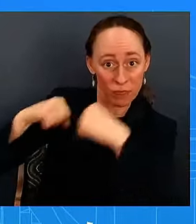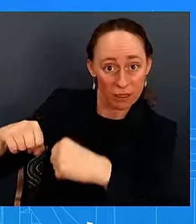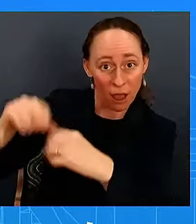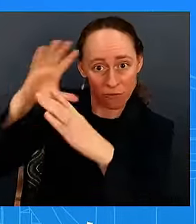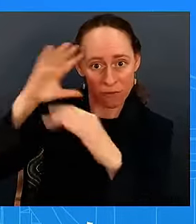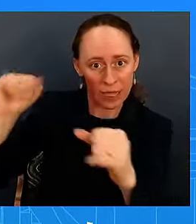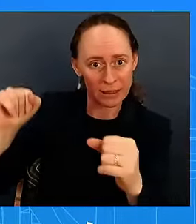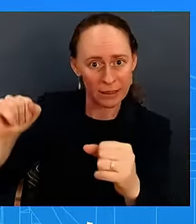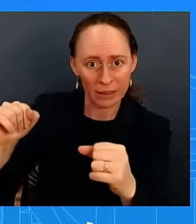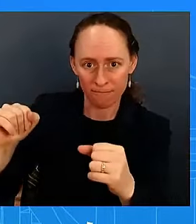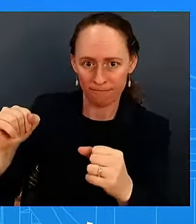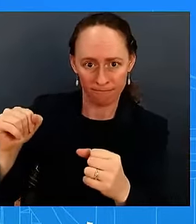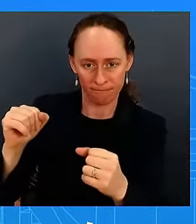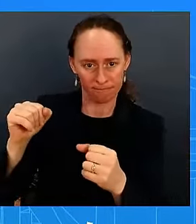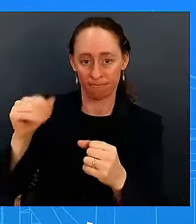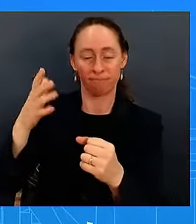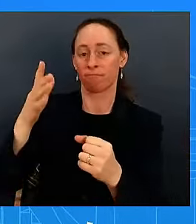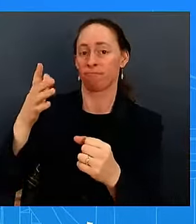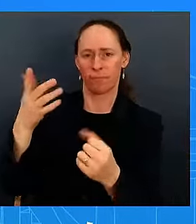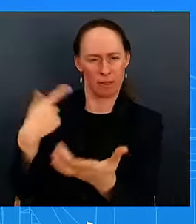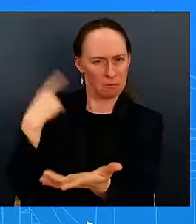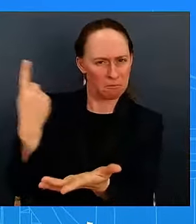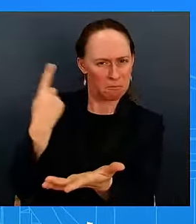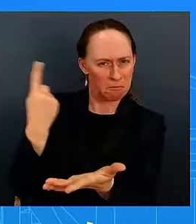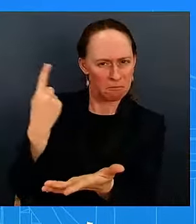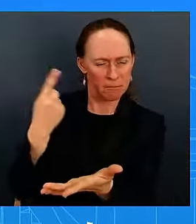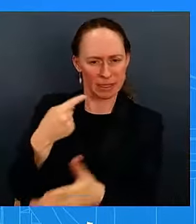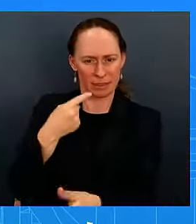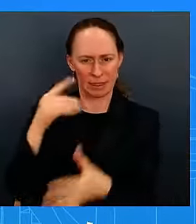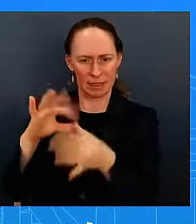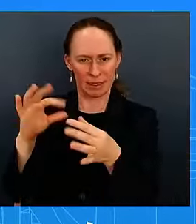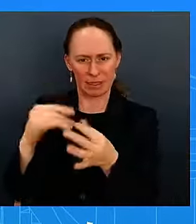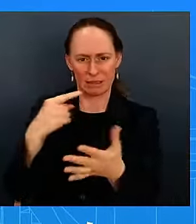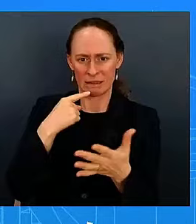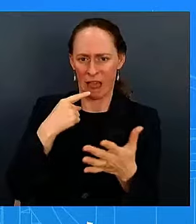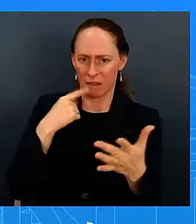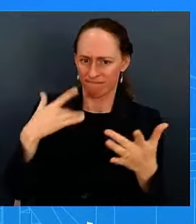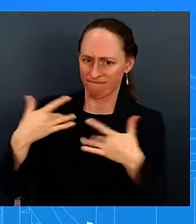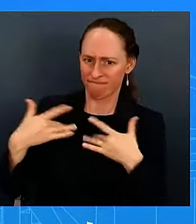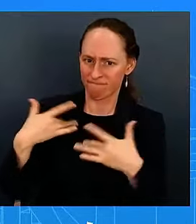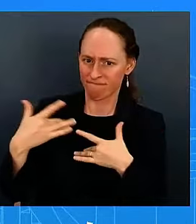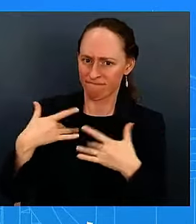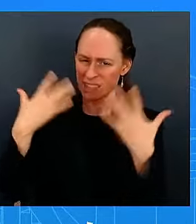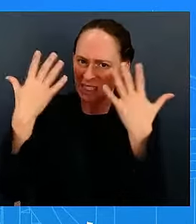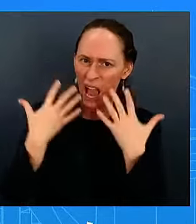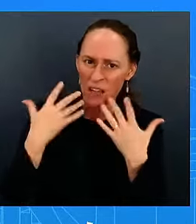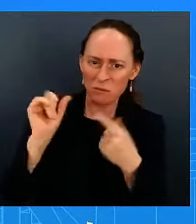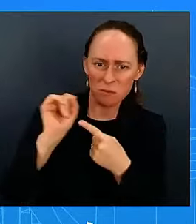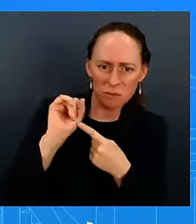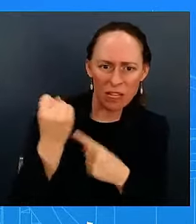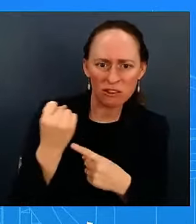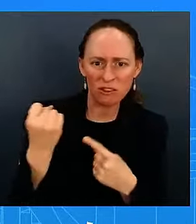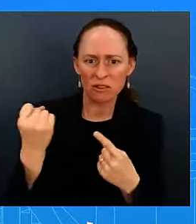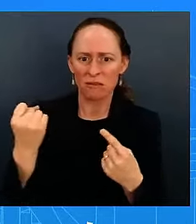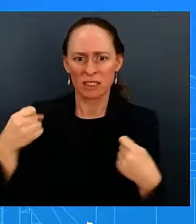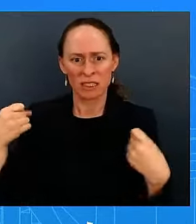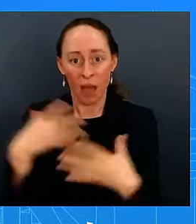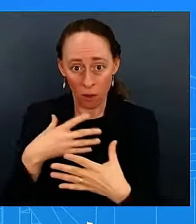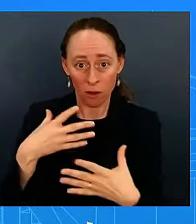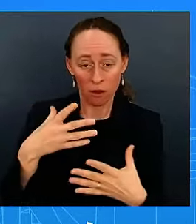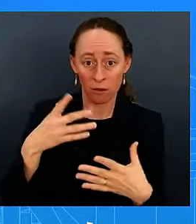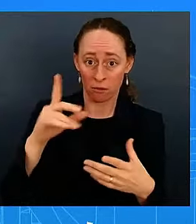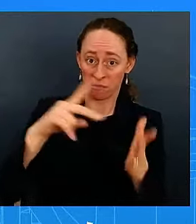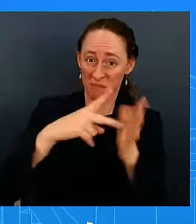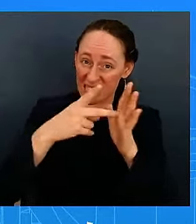and in fact it's a pretty scary situation is it true that the president is just not talking to the speaker um it's not unusual for